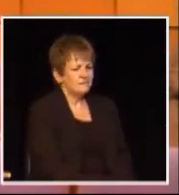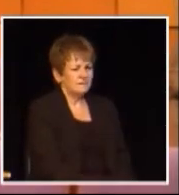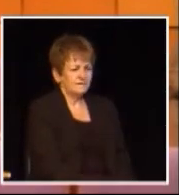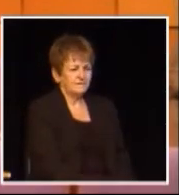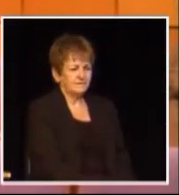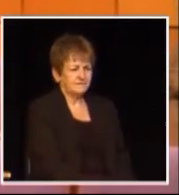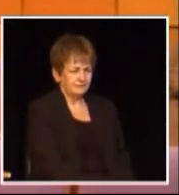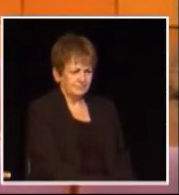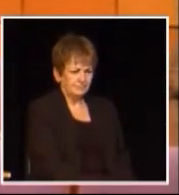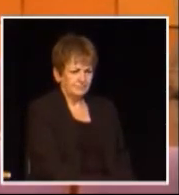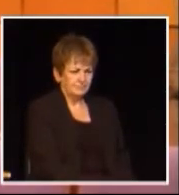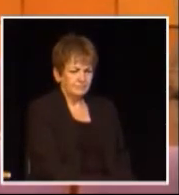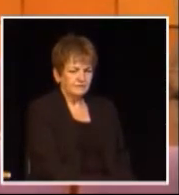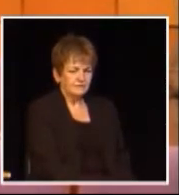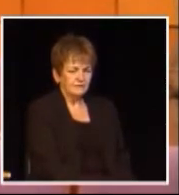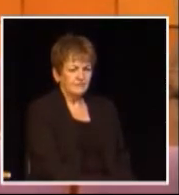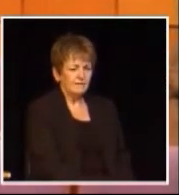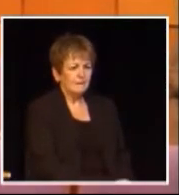to taxes at all